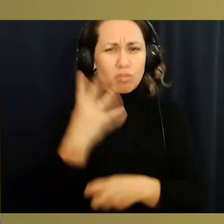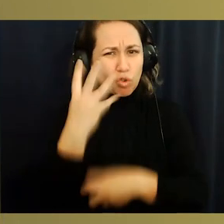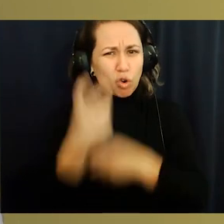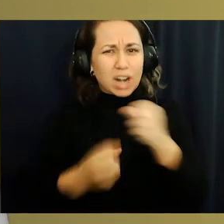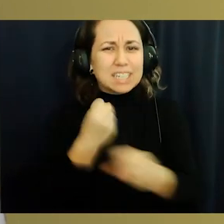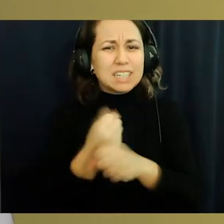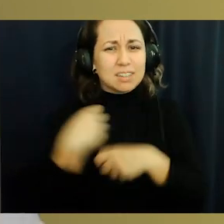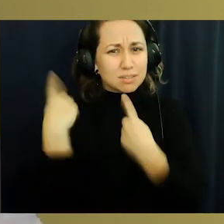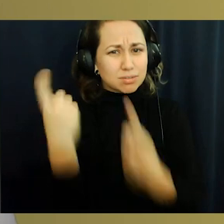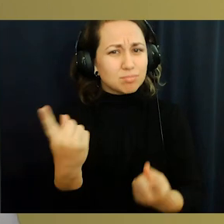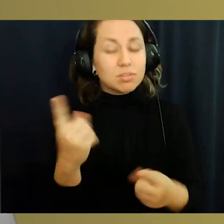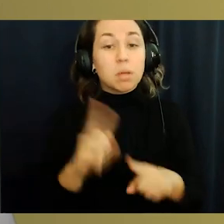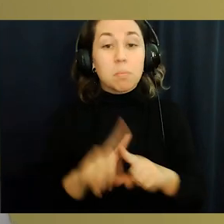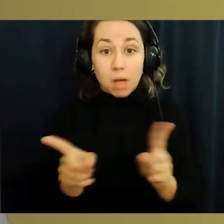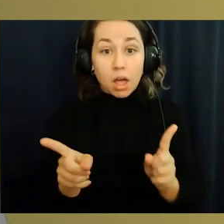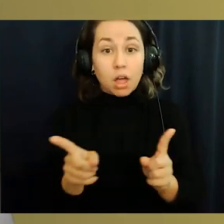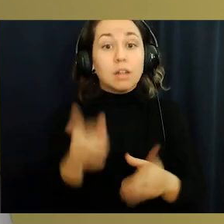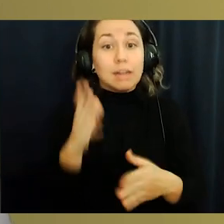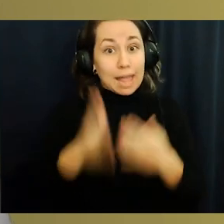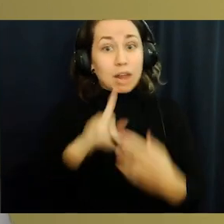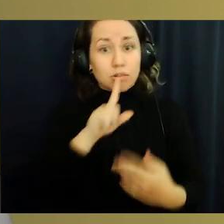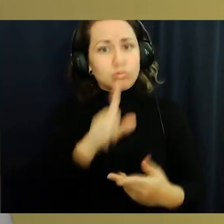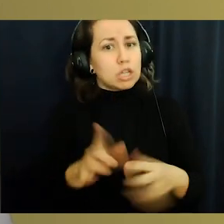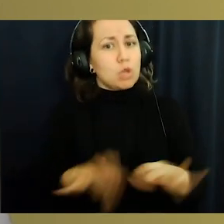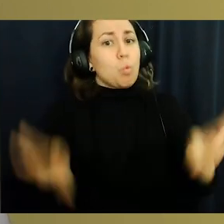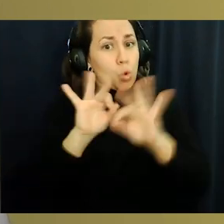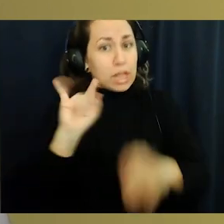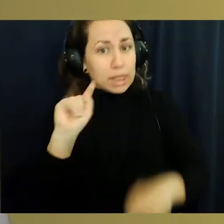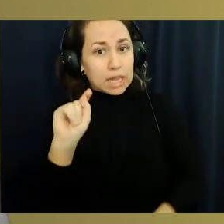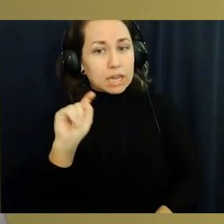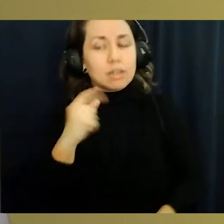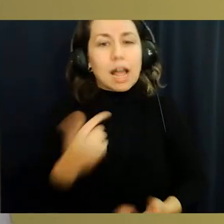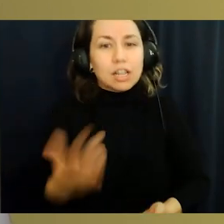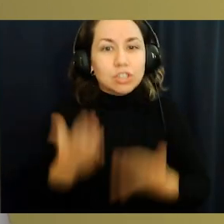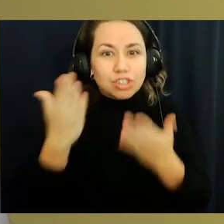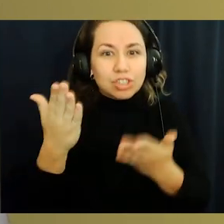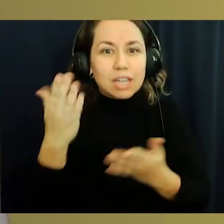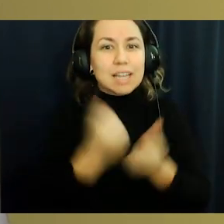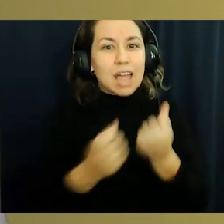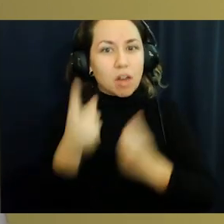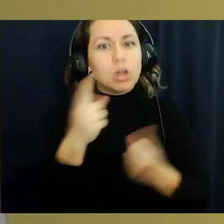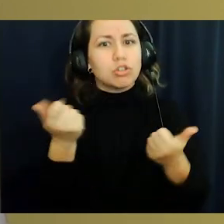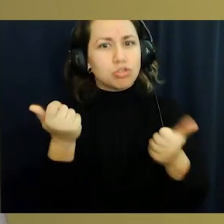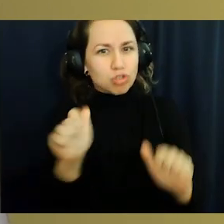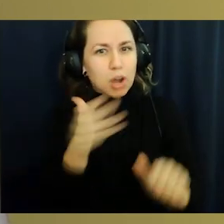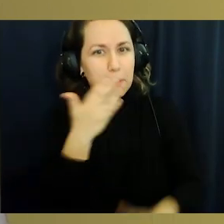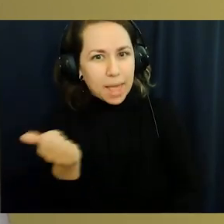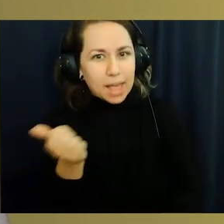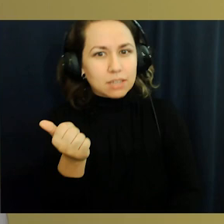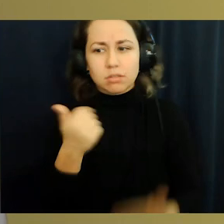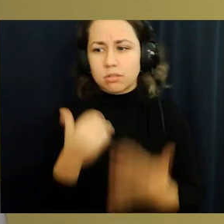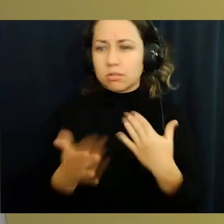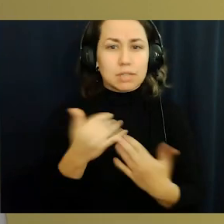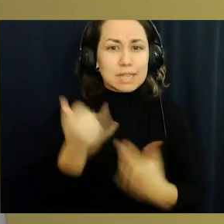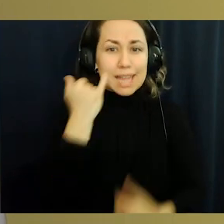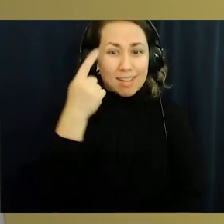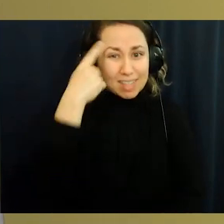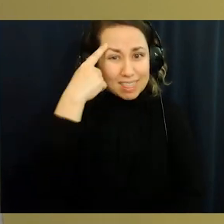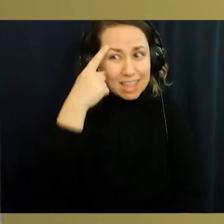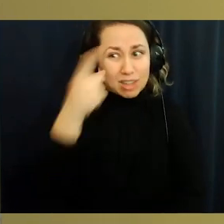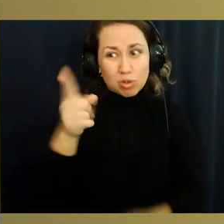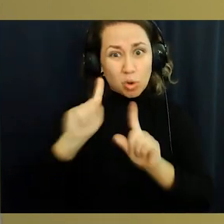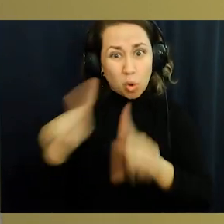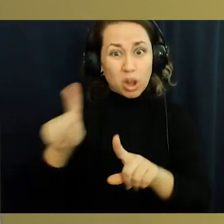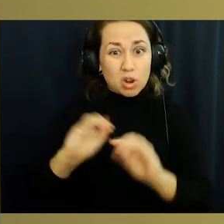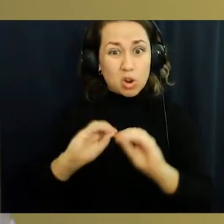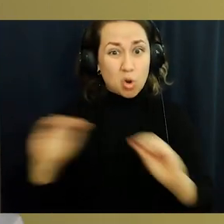It was a really hard like four years, but in the end it was totally worth it and I suggest